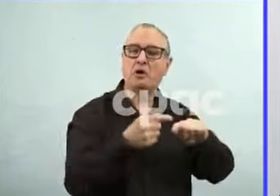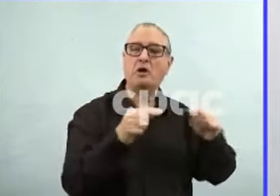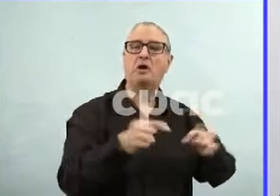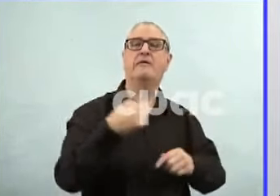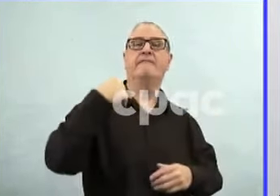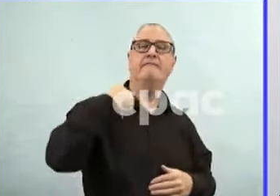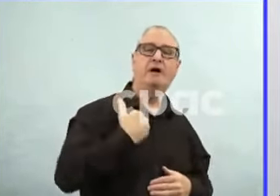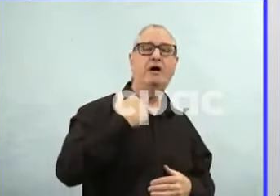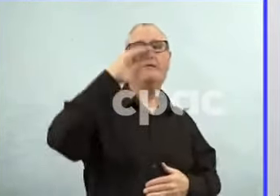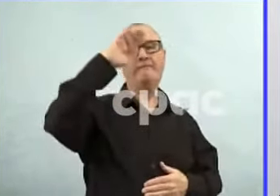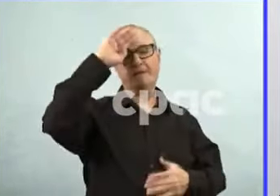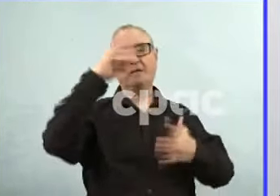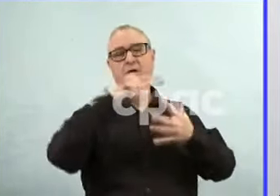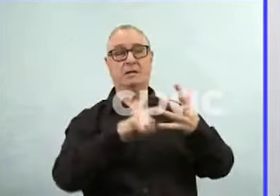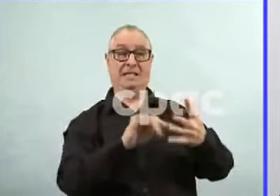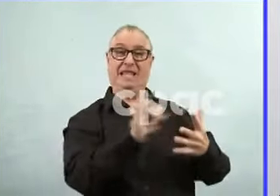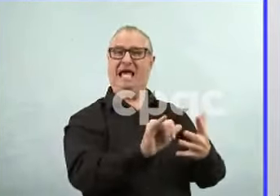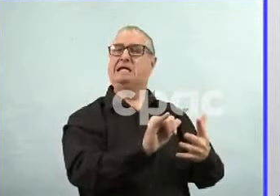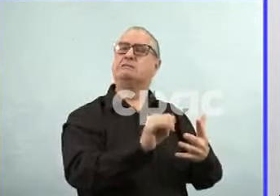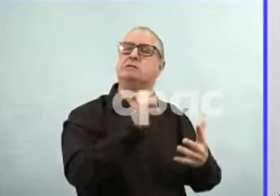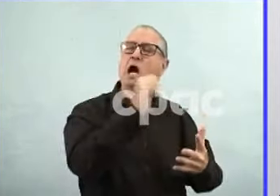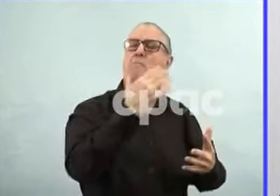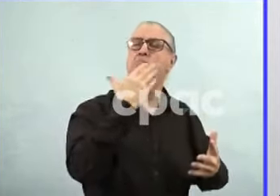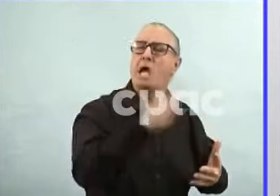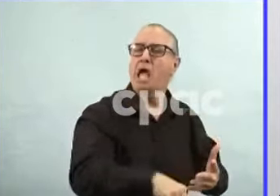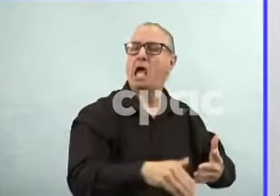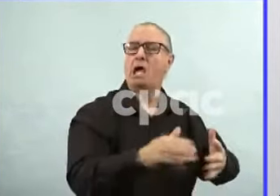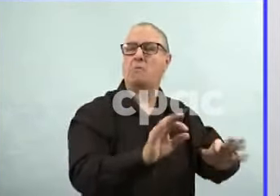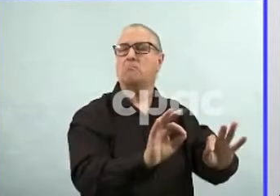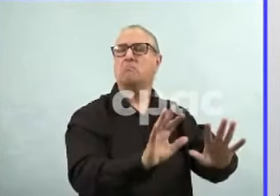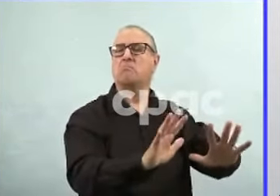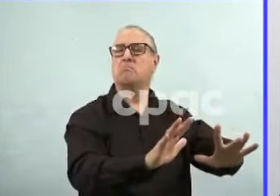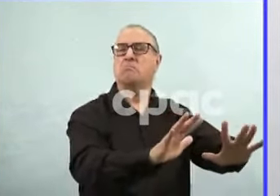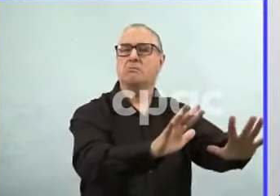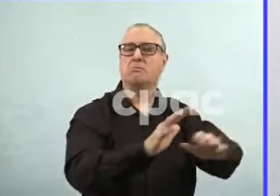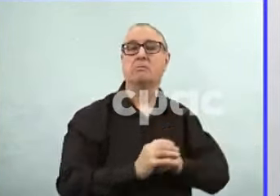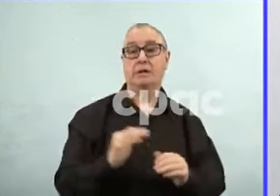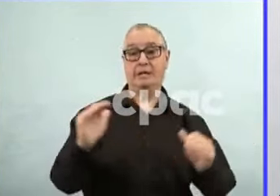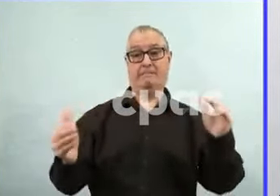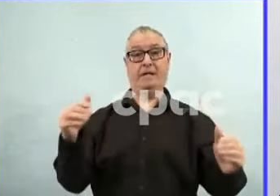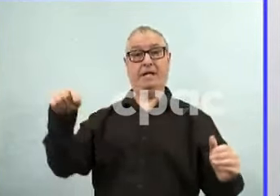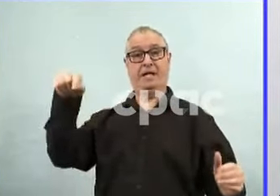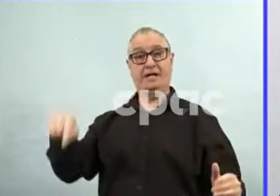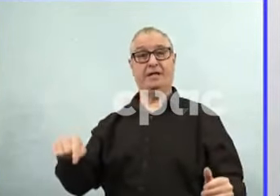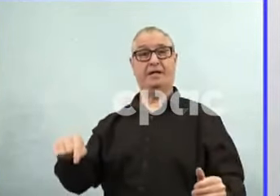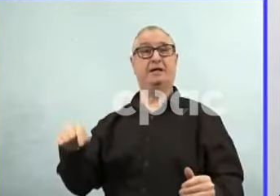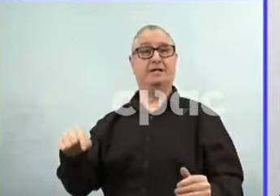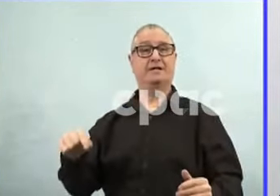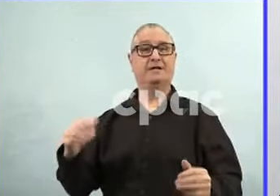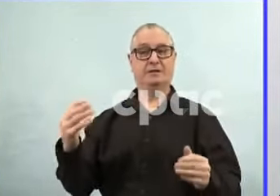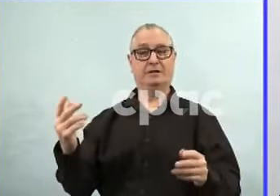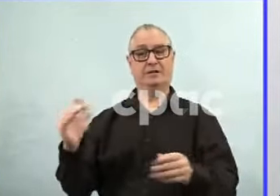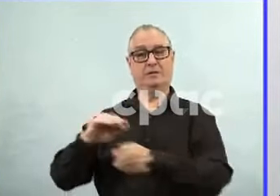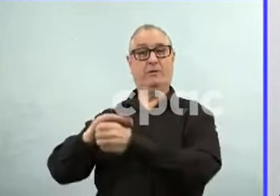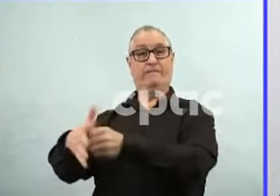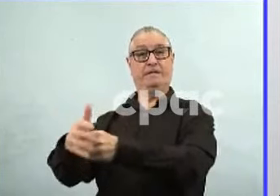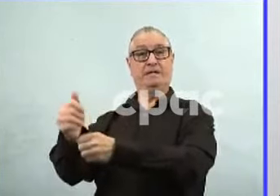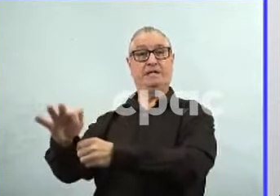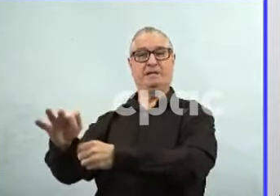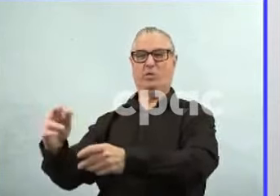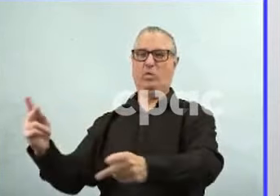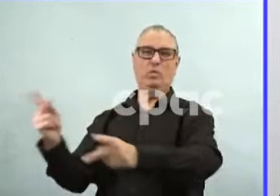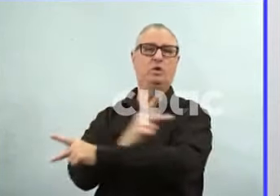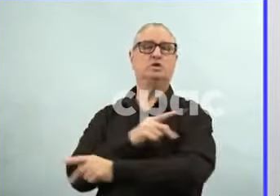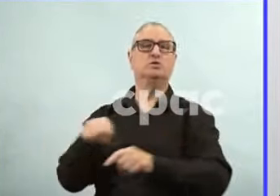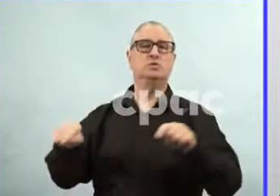I would also like to highlight some of the latest guidance from the National Advisory Committee on Immunization, which we are adopting here in Manitoba.